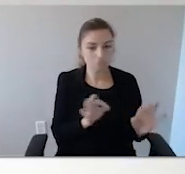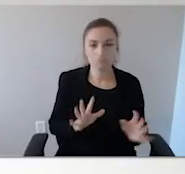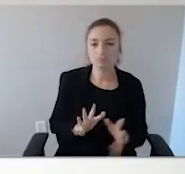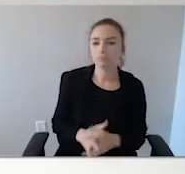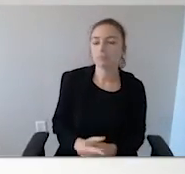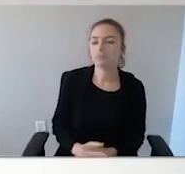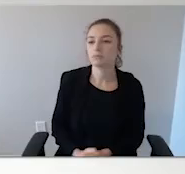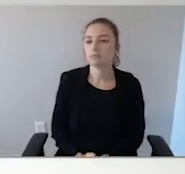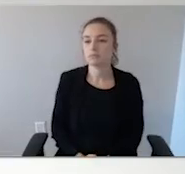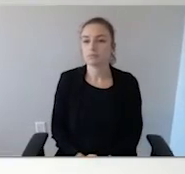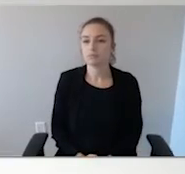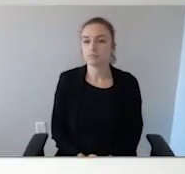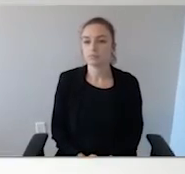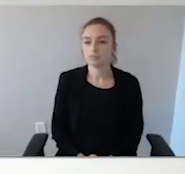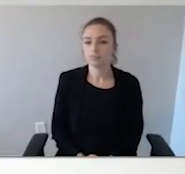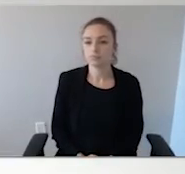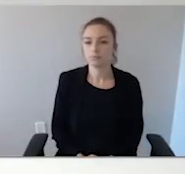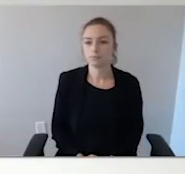the